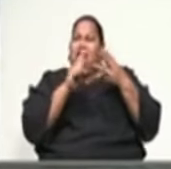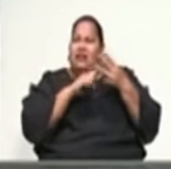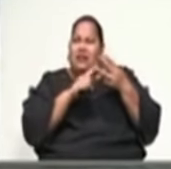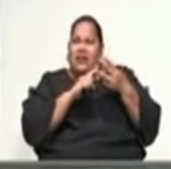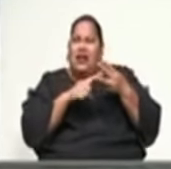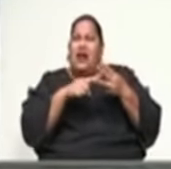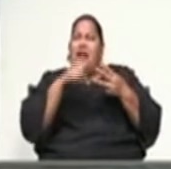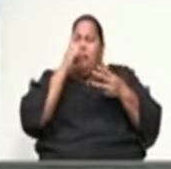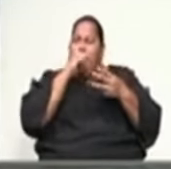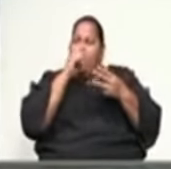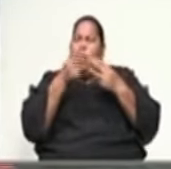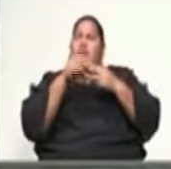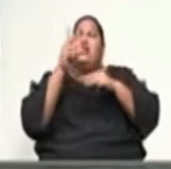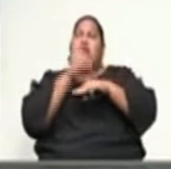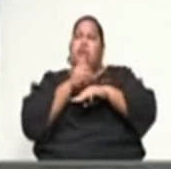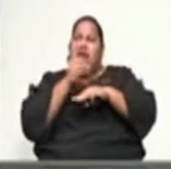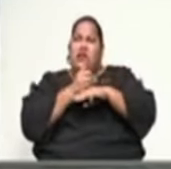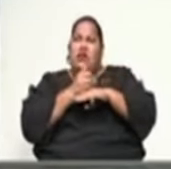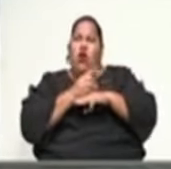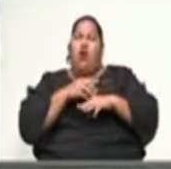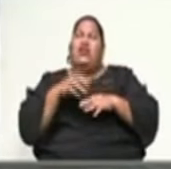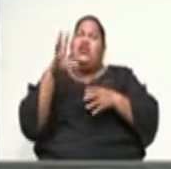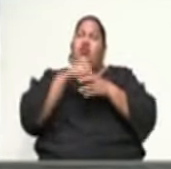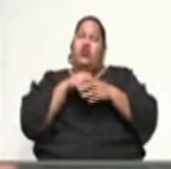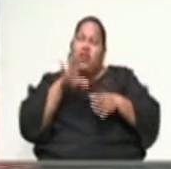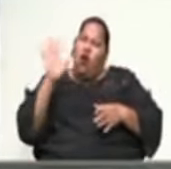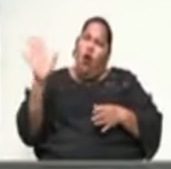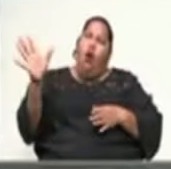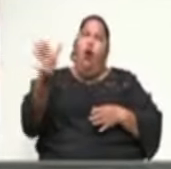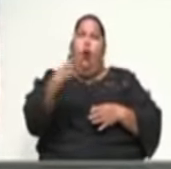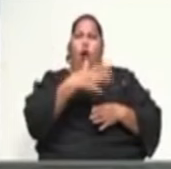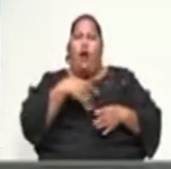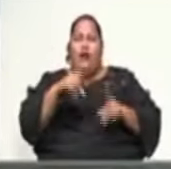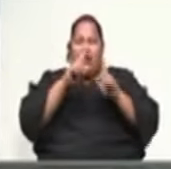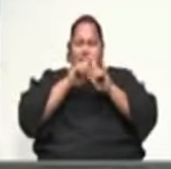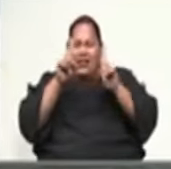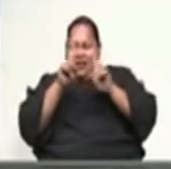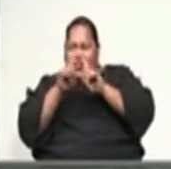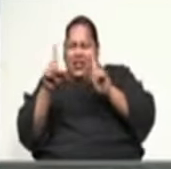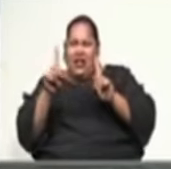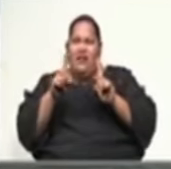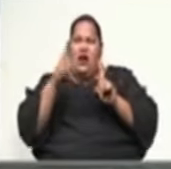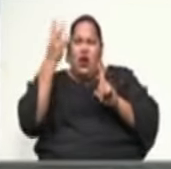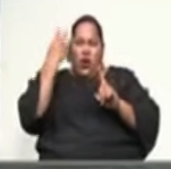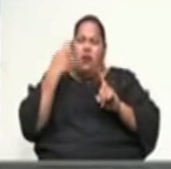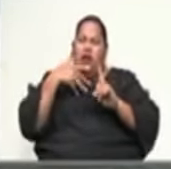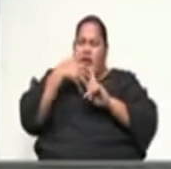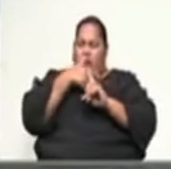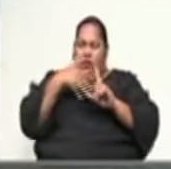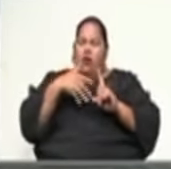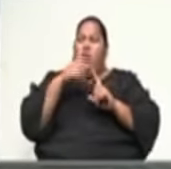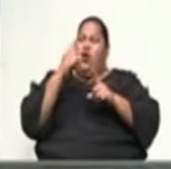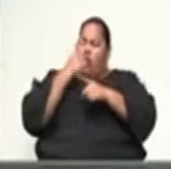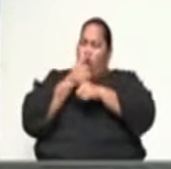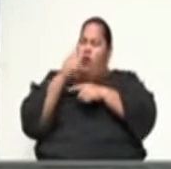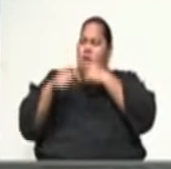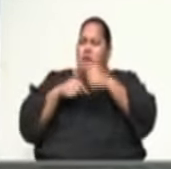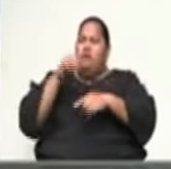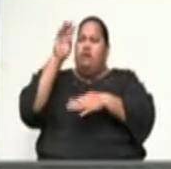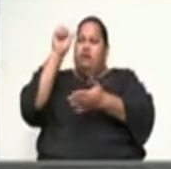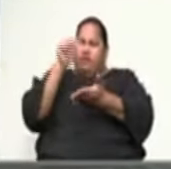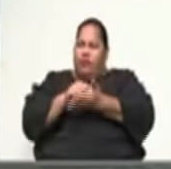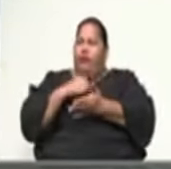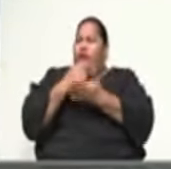people with disabilities so it's including all of that so we have different resource people coming in and talking about their rights and how they